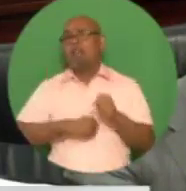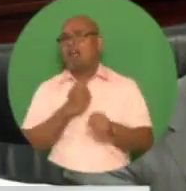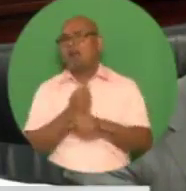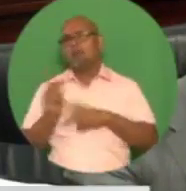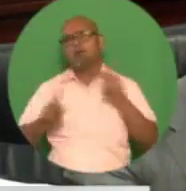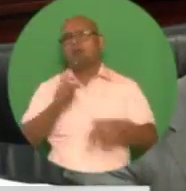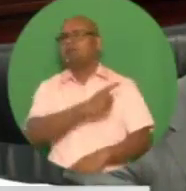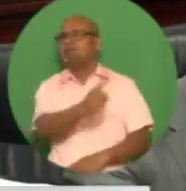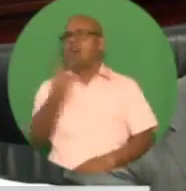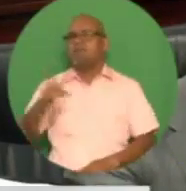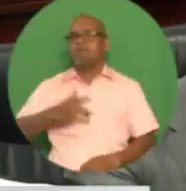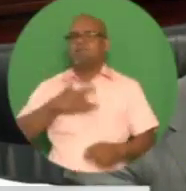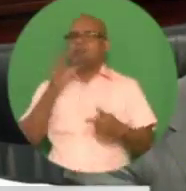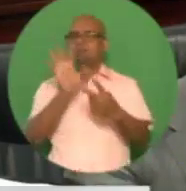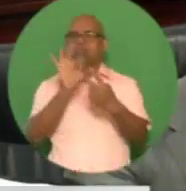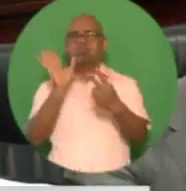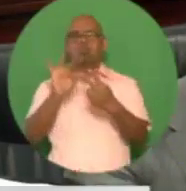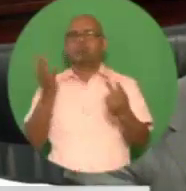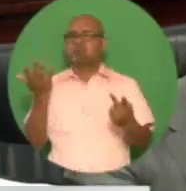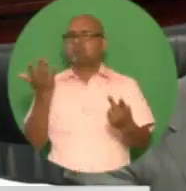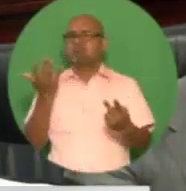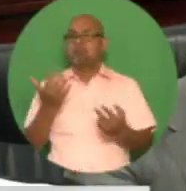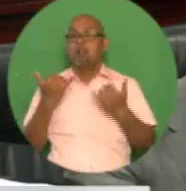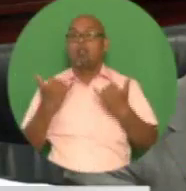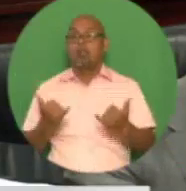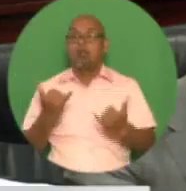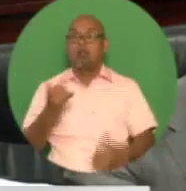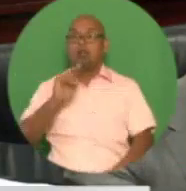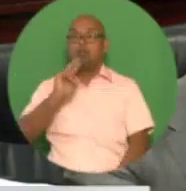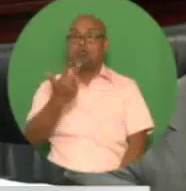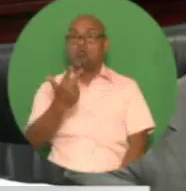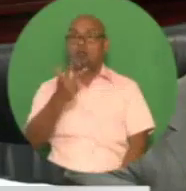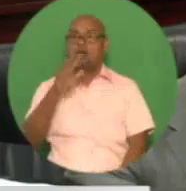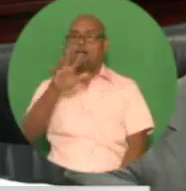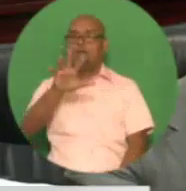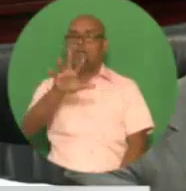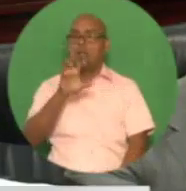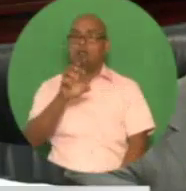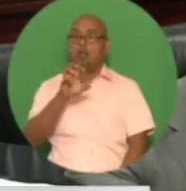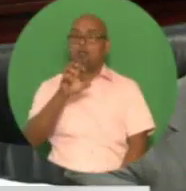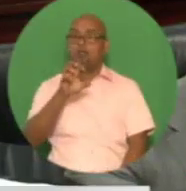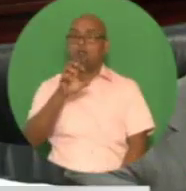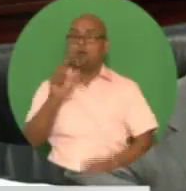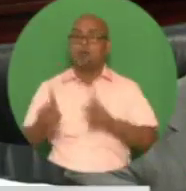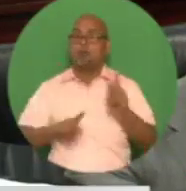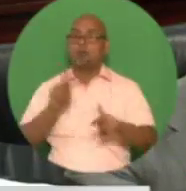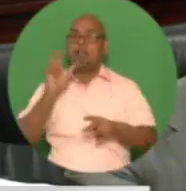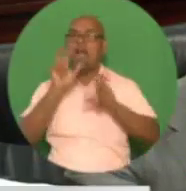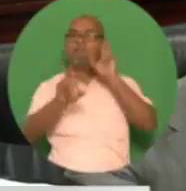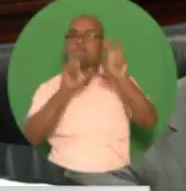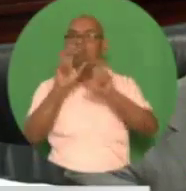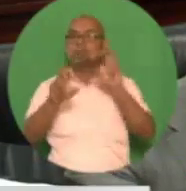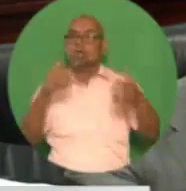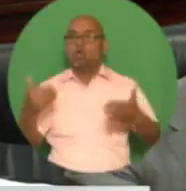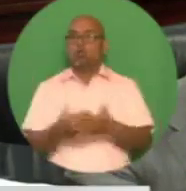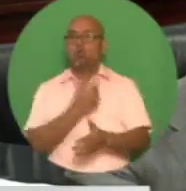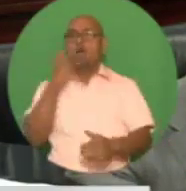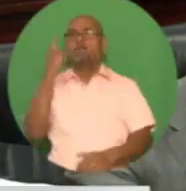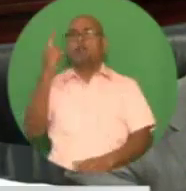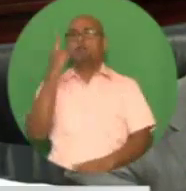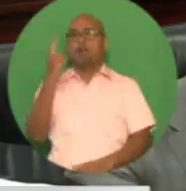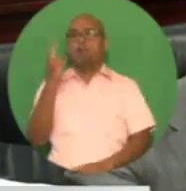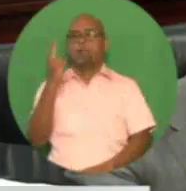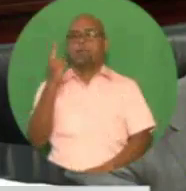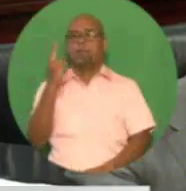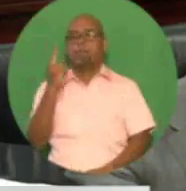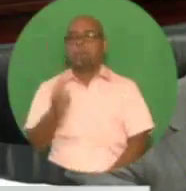,500 investors being added to the existing pool of stock-broking accounts, the capital market is being deepened and widened